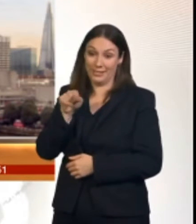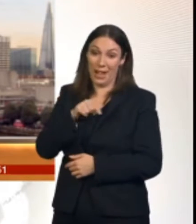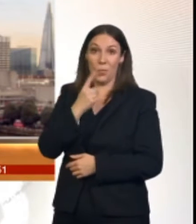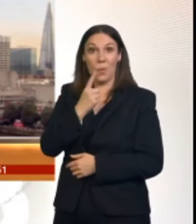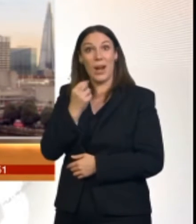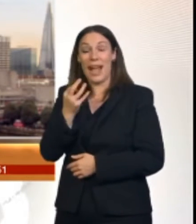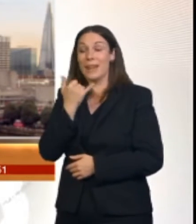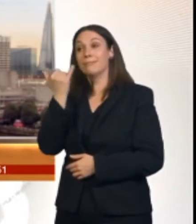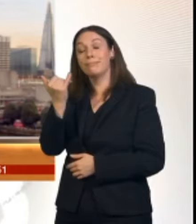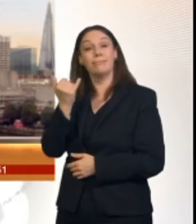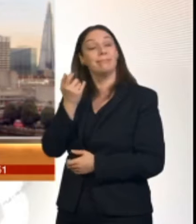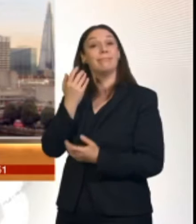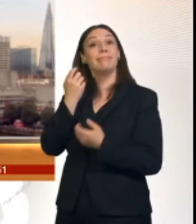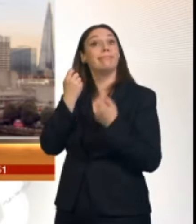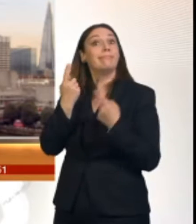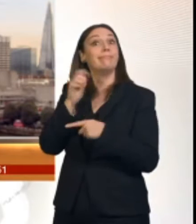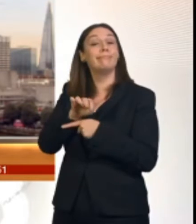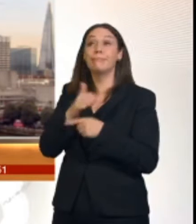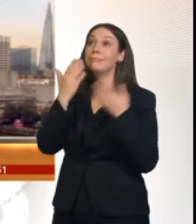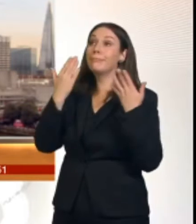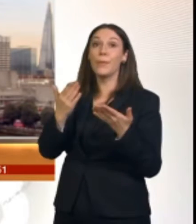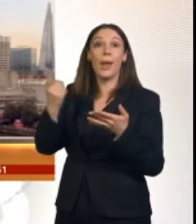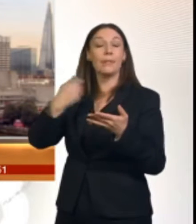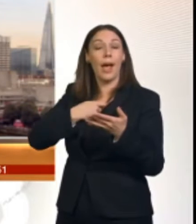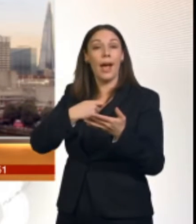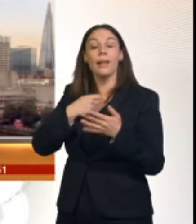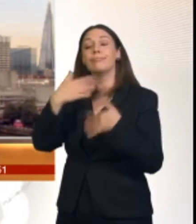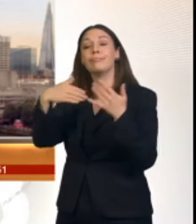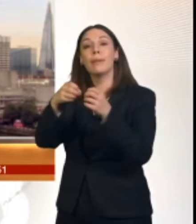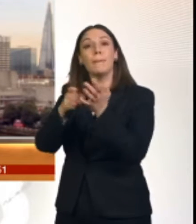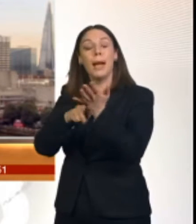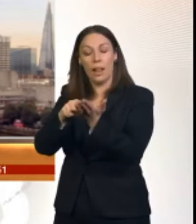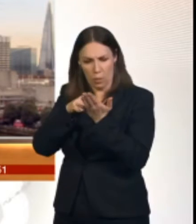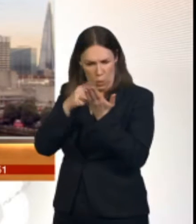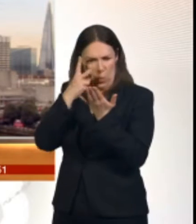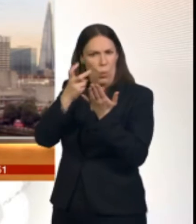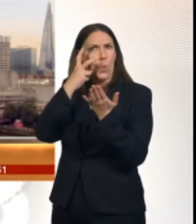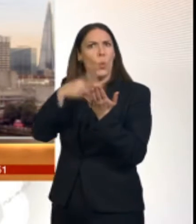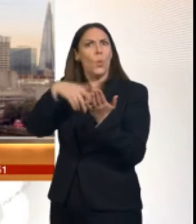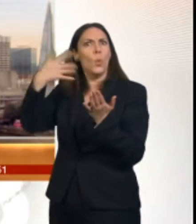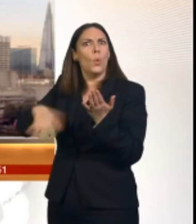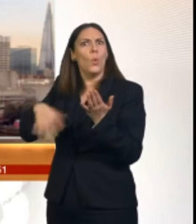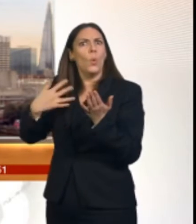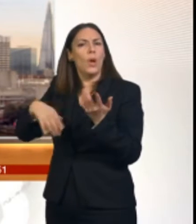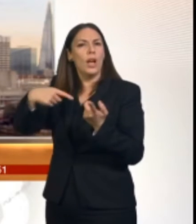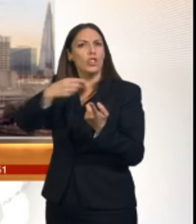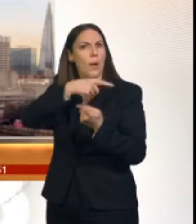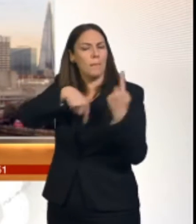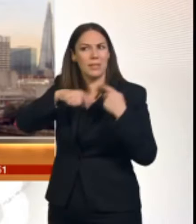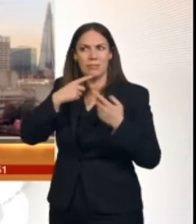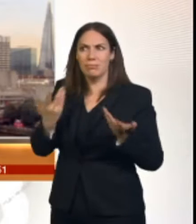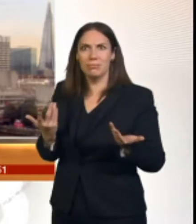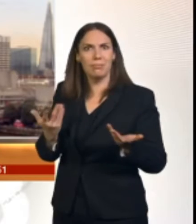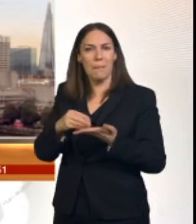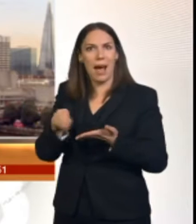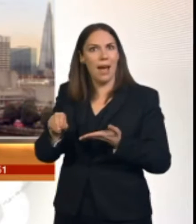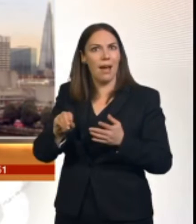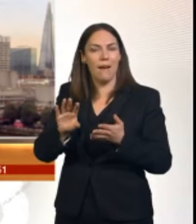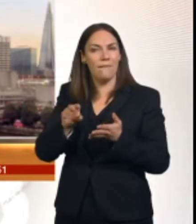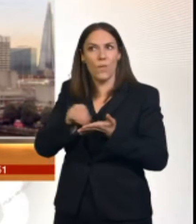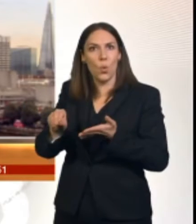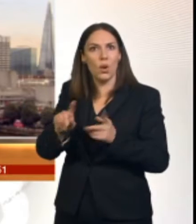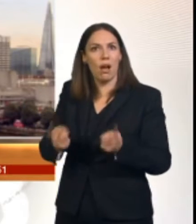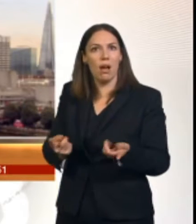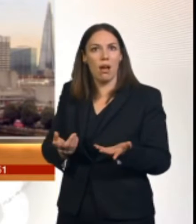have received unexpectedly high bills. And in fact, some people have struggled to pay those bills. And so what we have announced today is that we are